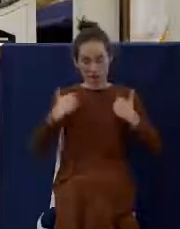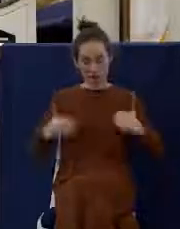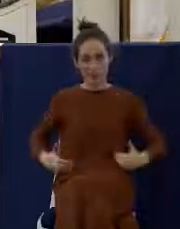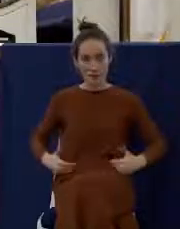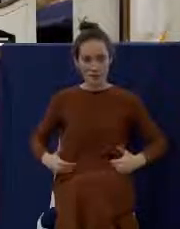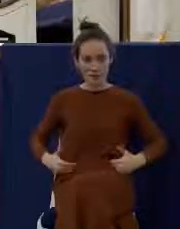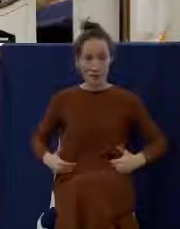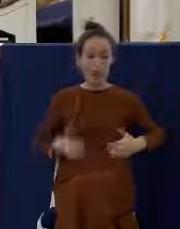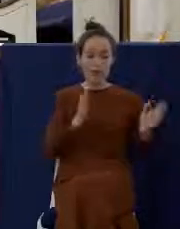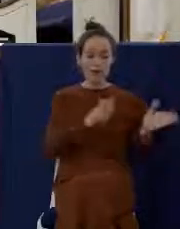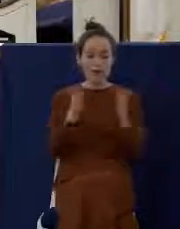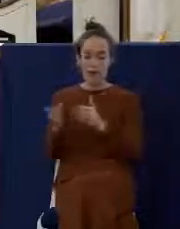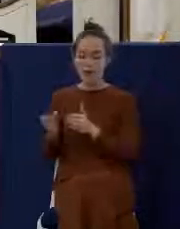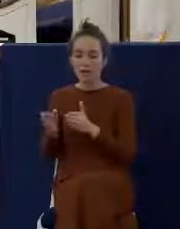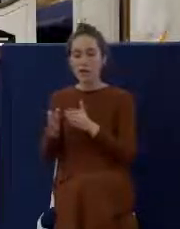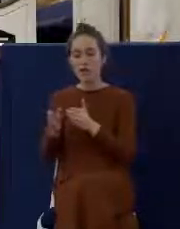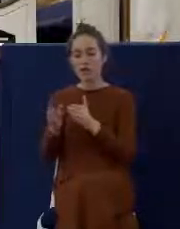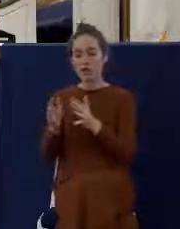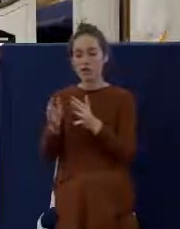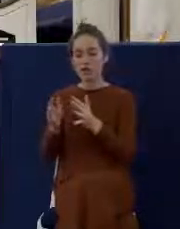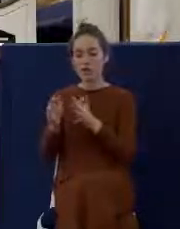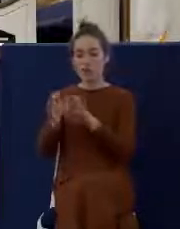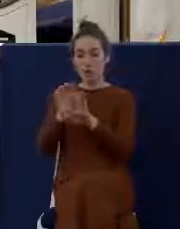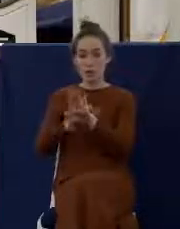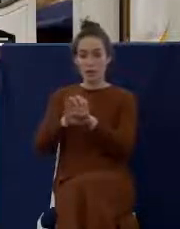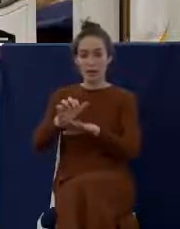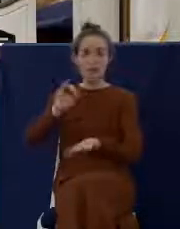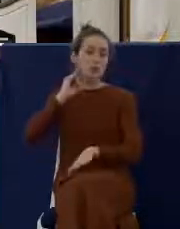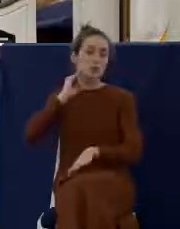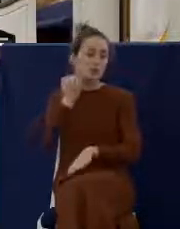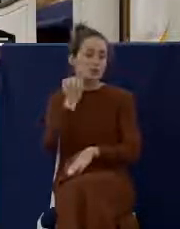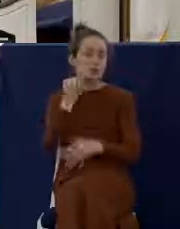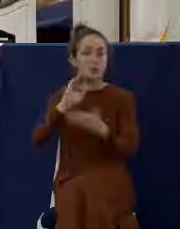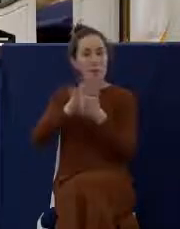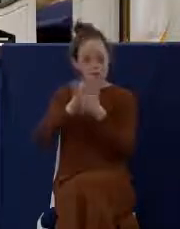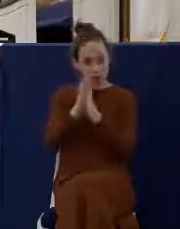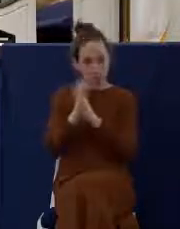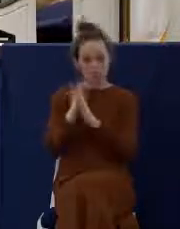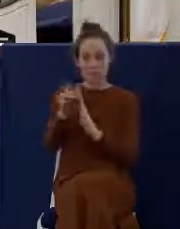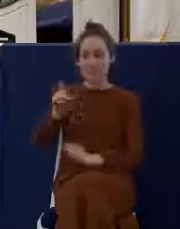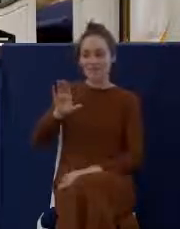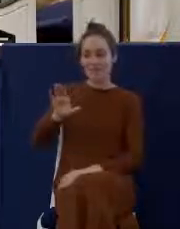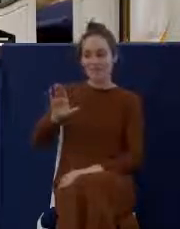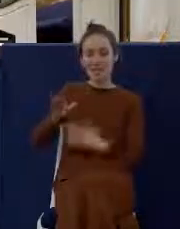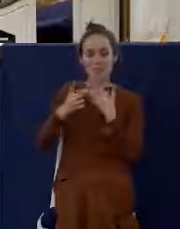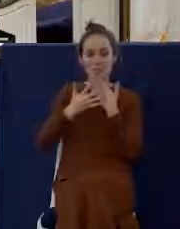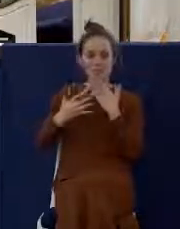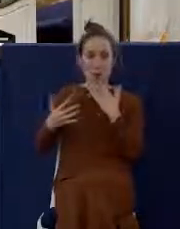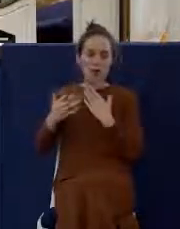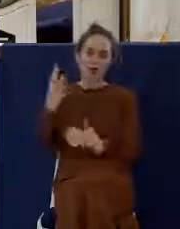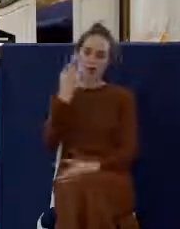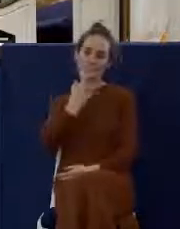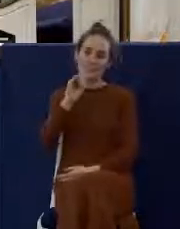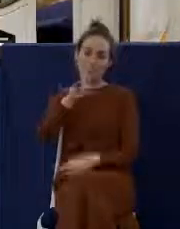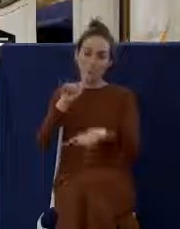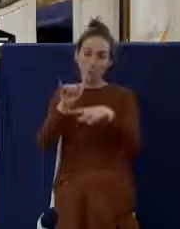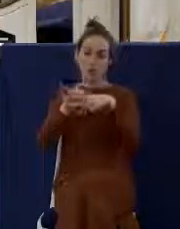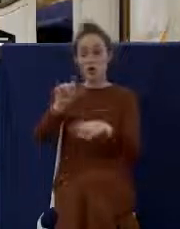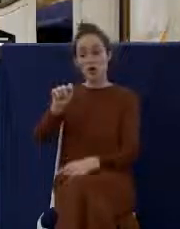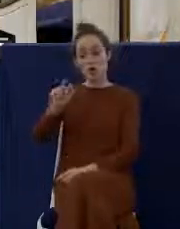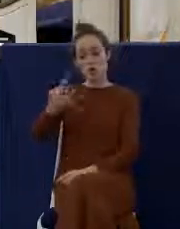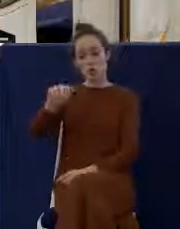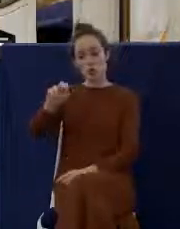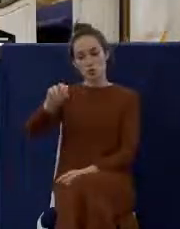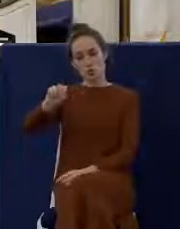juice transforms into the blood of Christ. That's why it's called transubstantiation. They say that when the